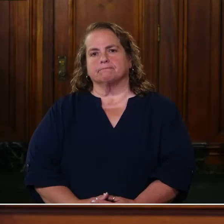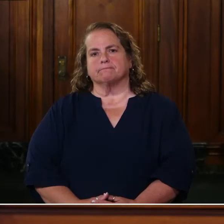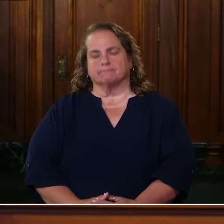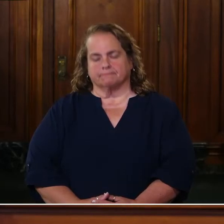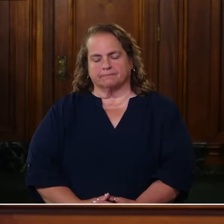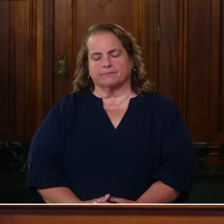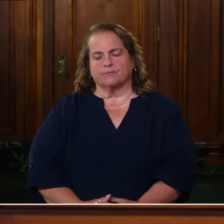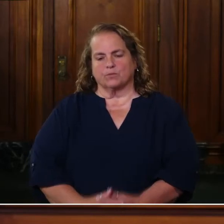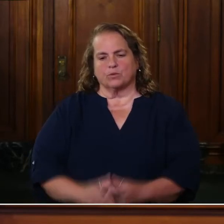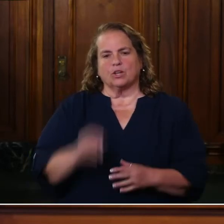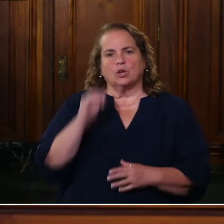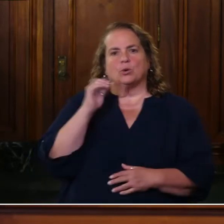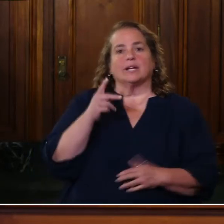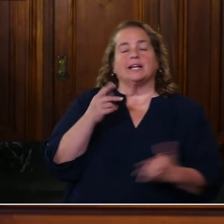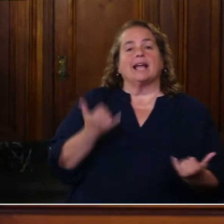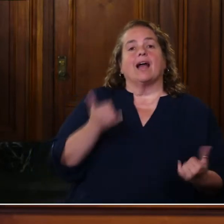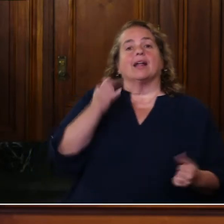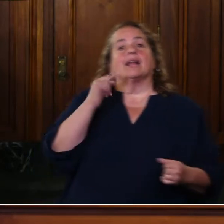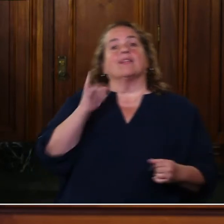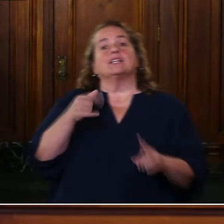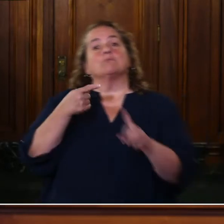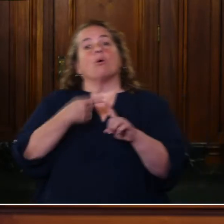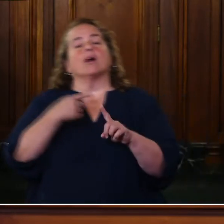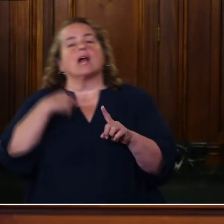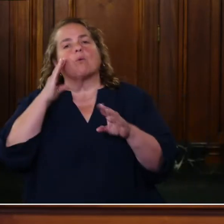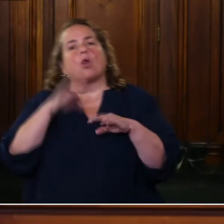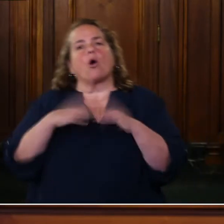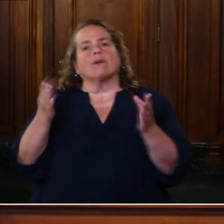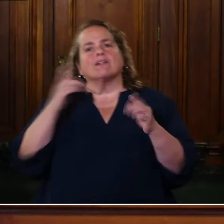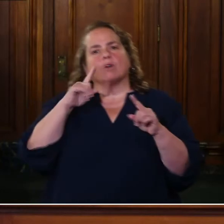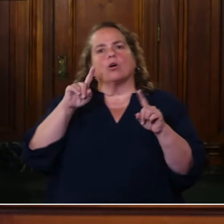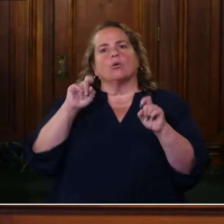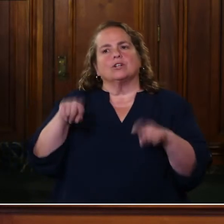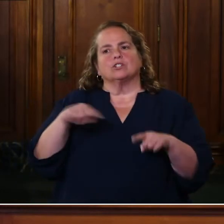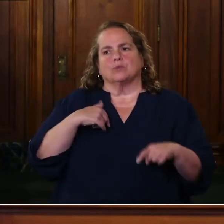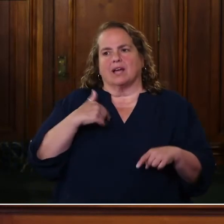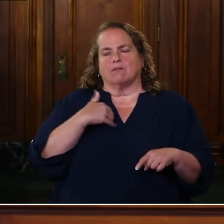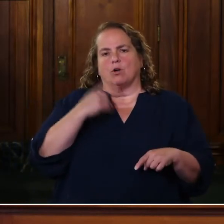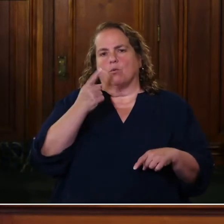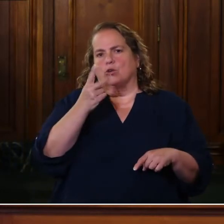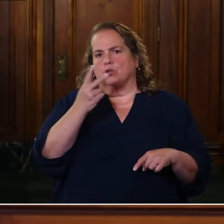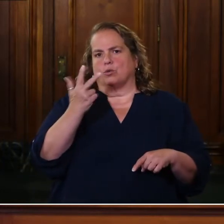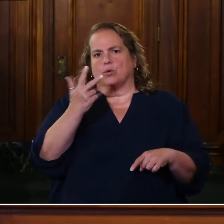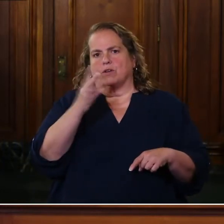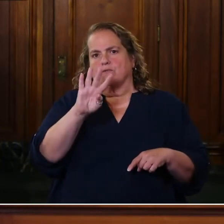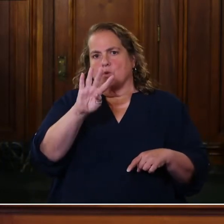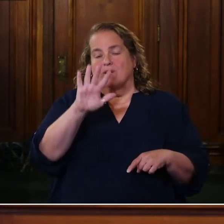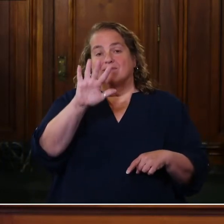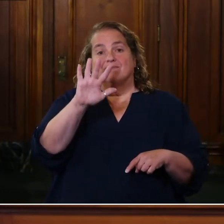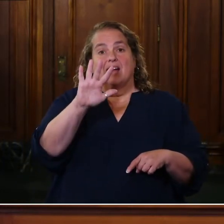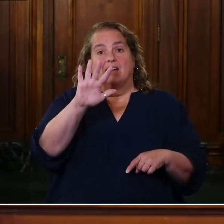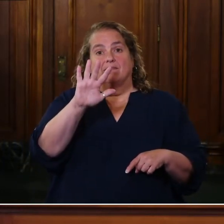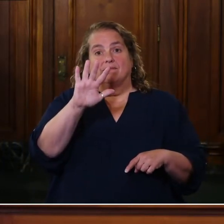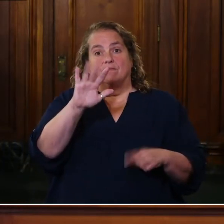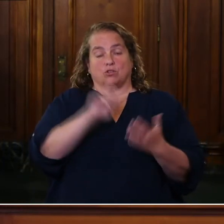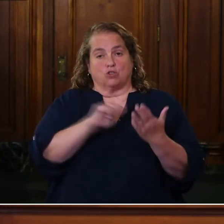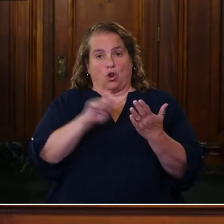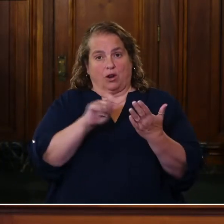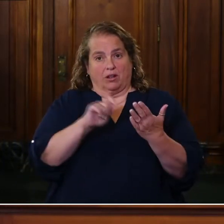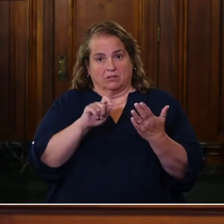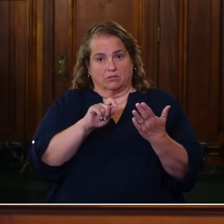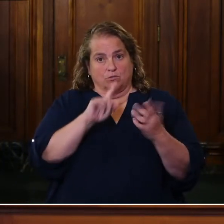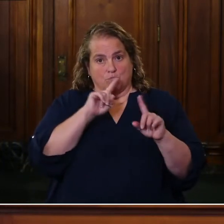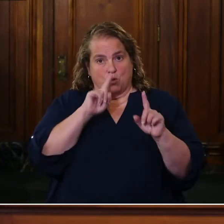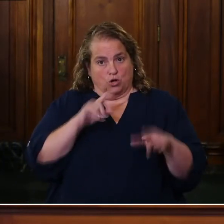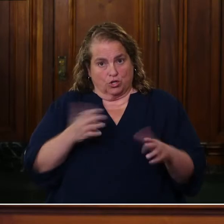All right. At this point, we will open it up for questions. We have one, two, three, four, five journalists with us here